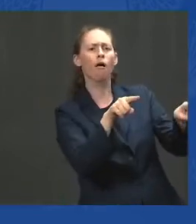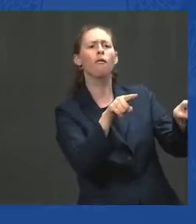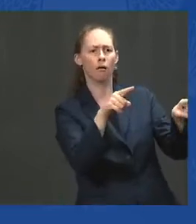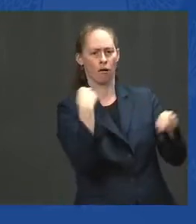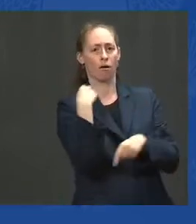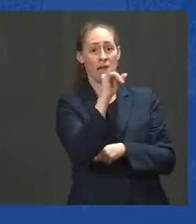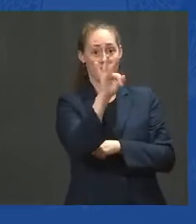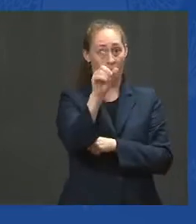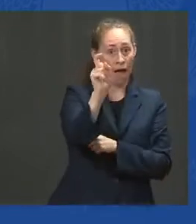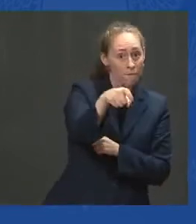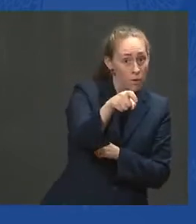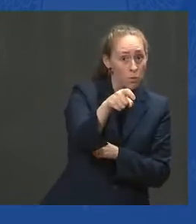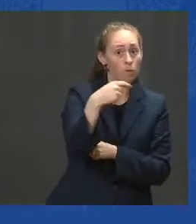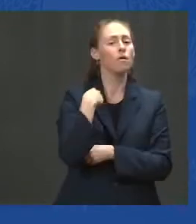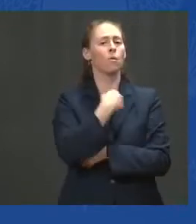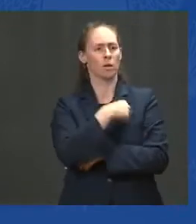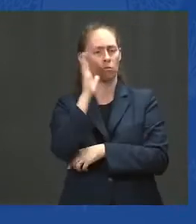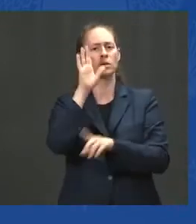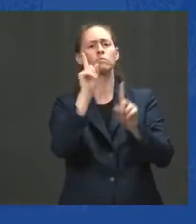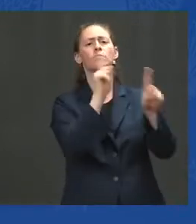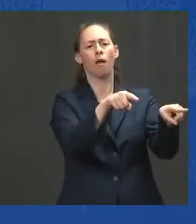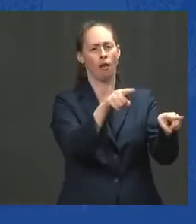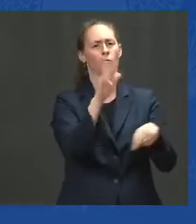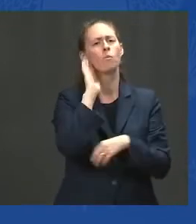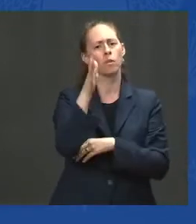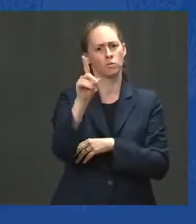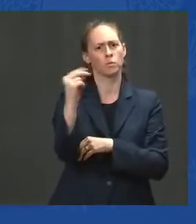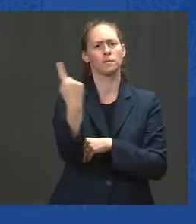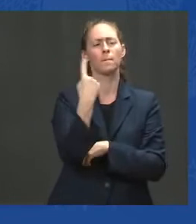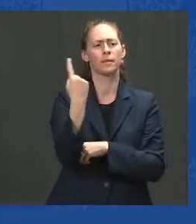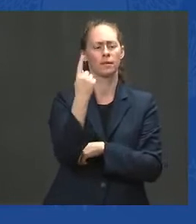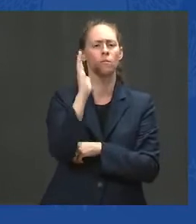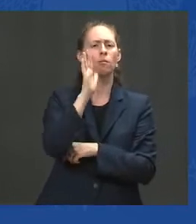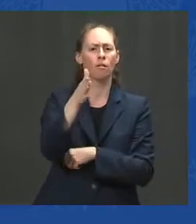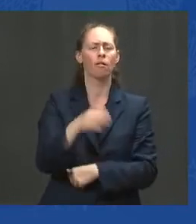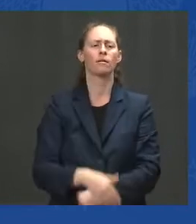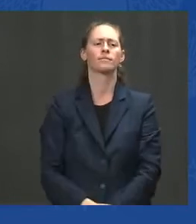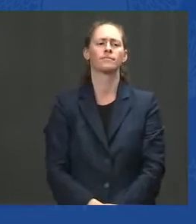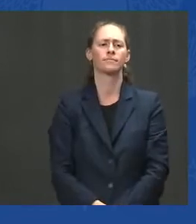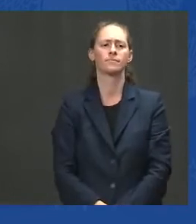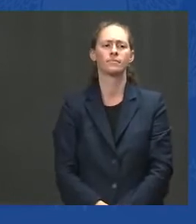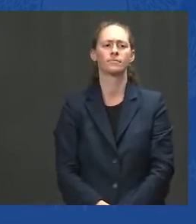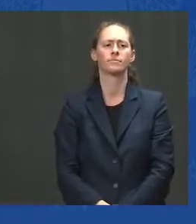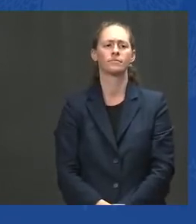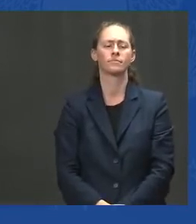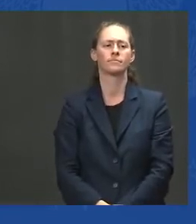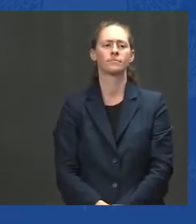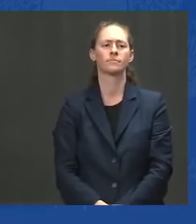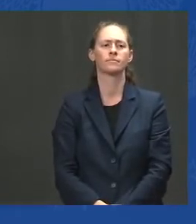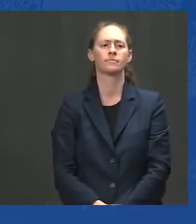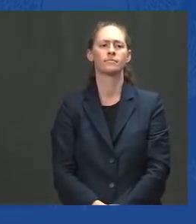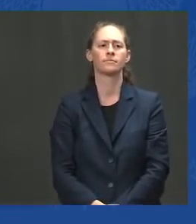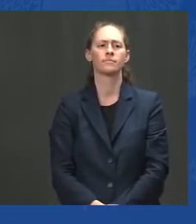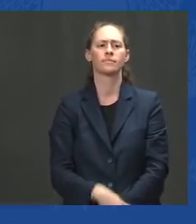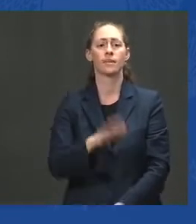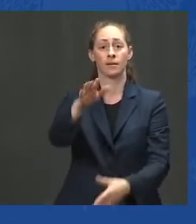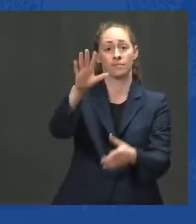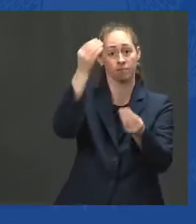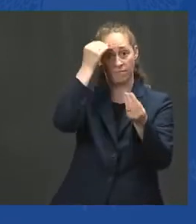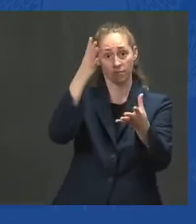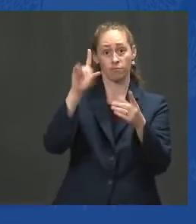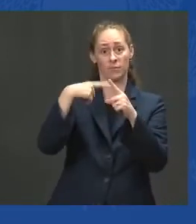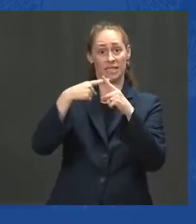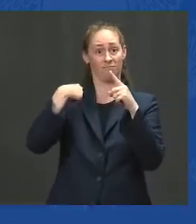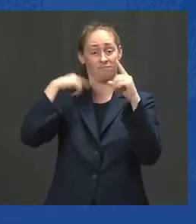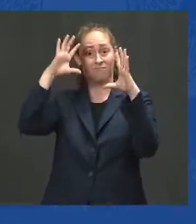When I came into office, I inherited a deal that President Trump negotiated with the Taliban. Under his agreement,